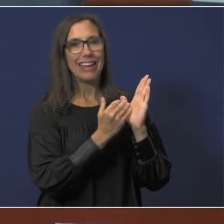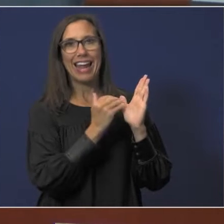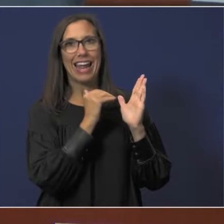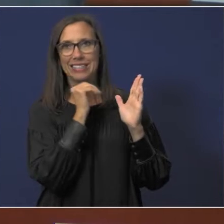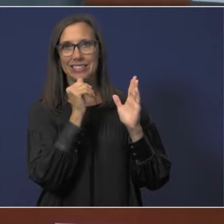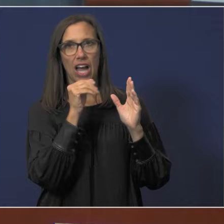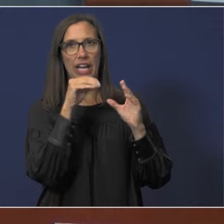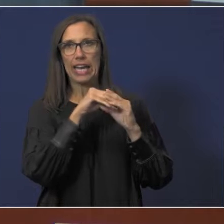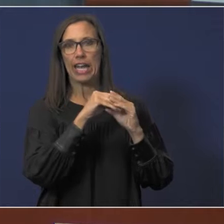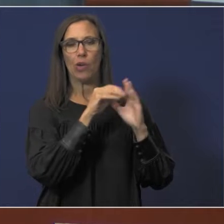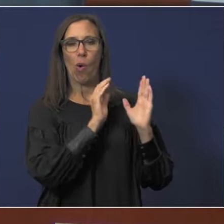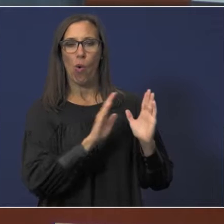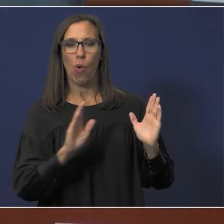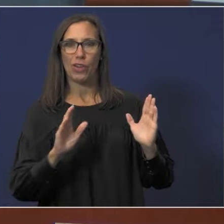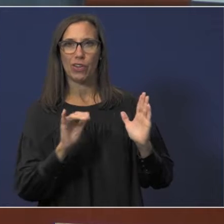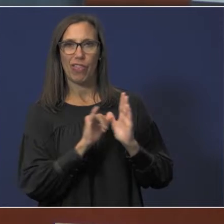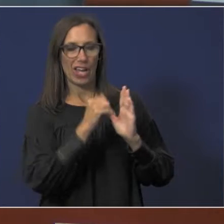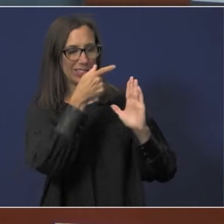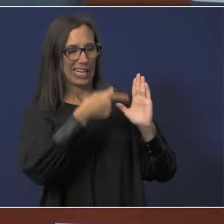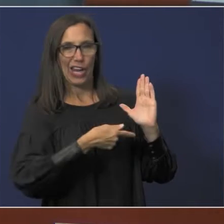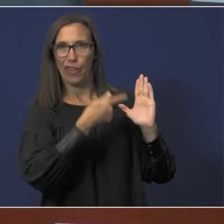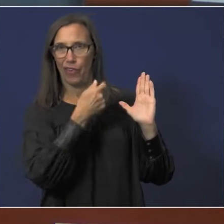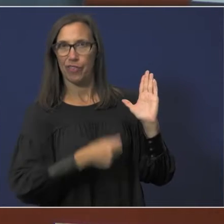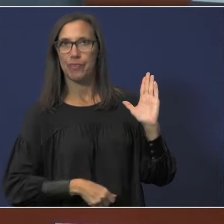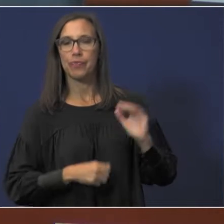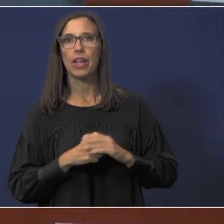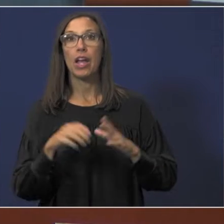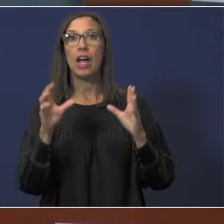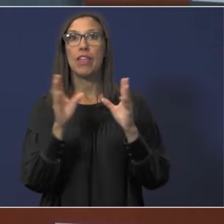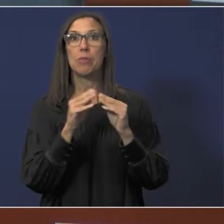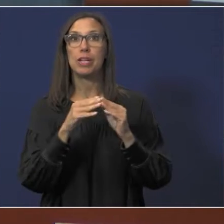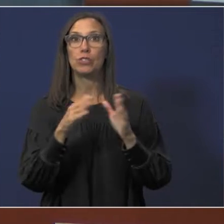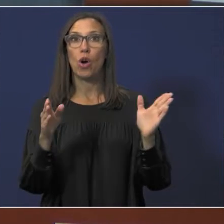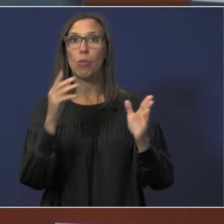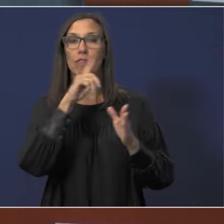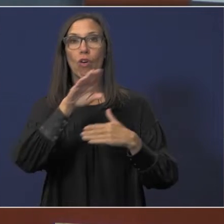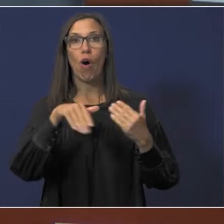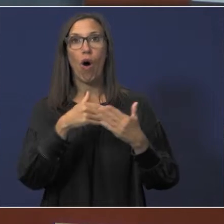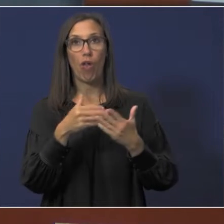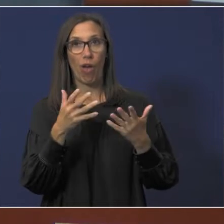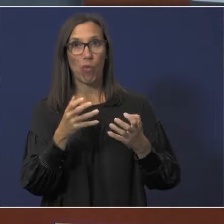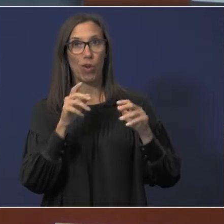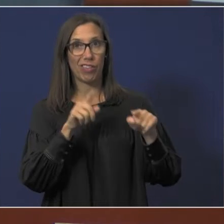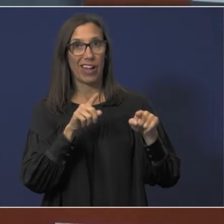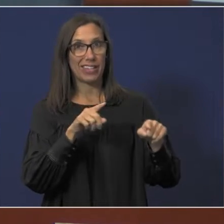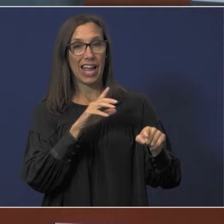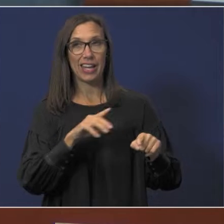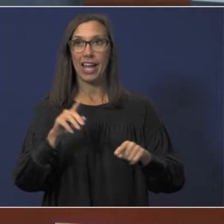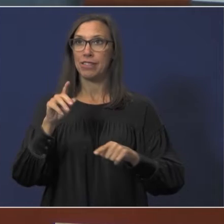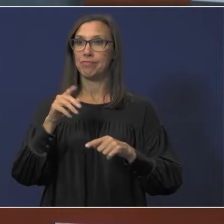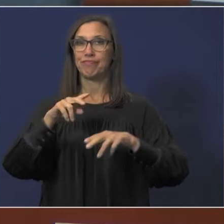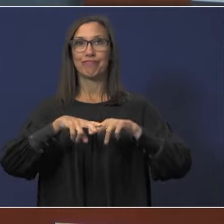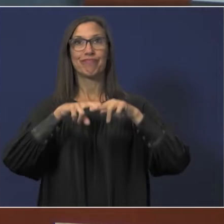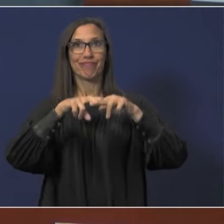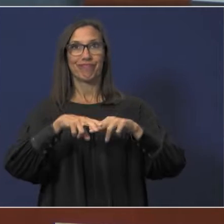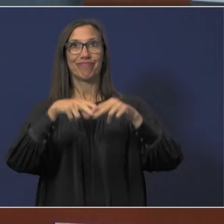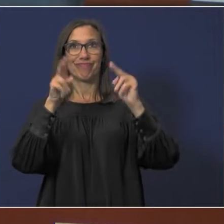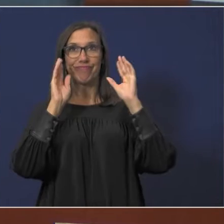be handled in the order listed on the notice. The meeting is open to all who wish to attend and hear the matters discussed.